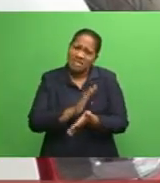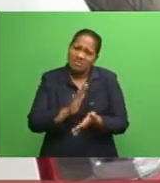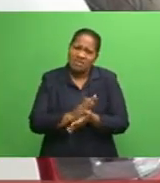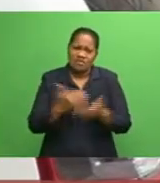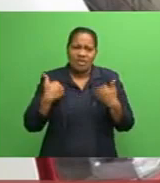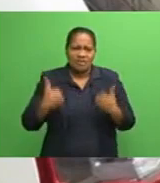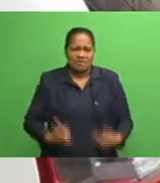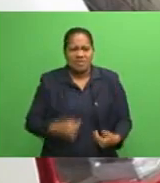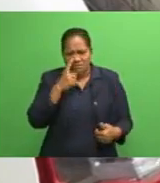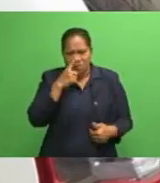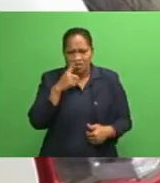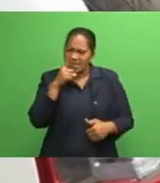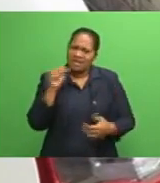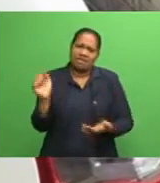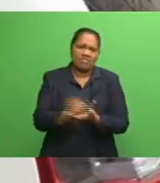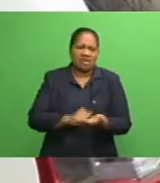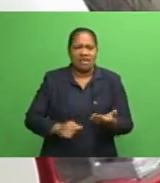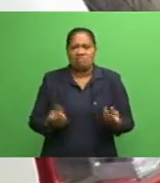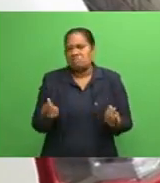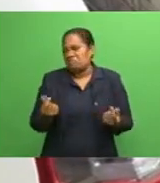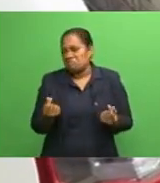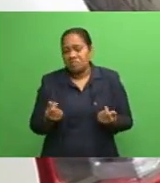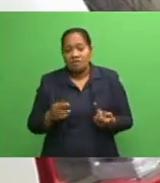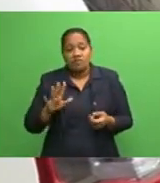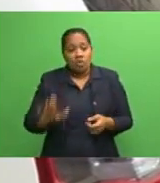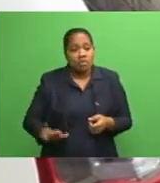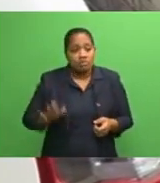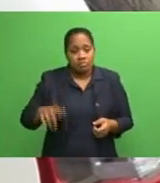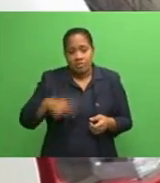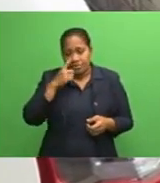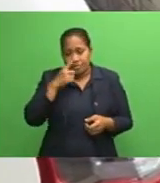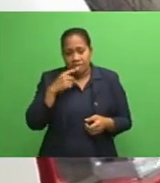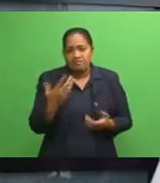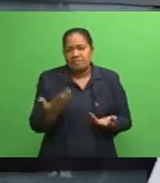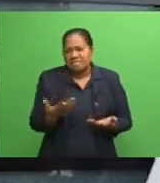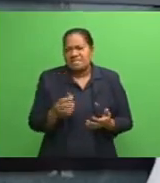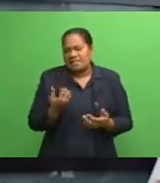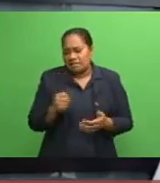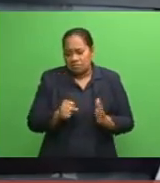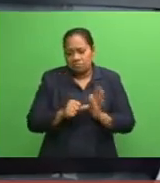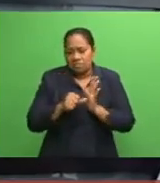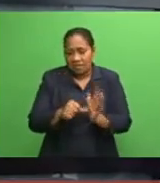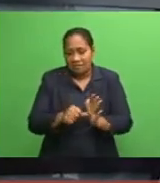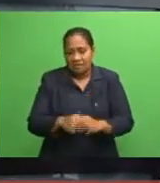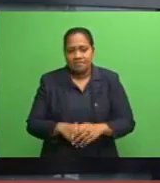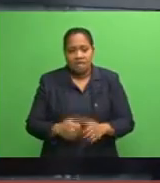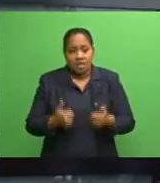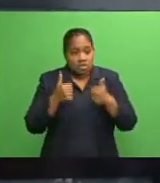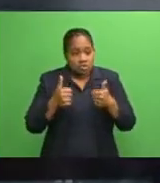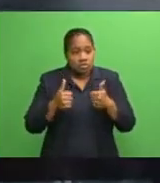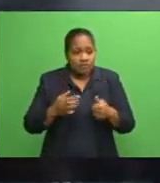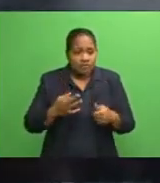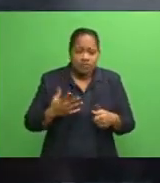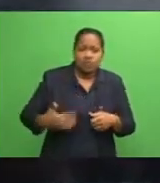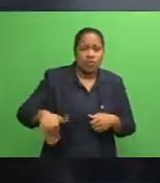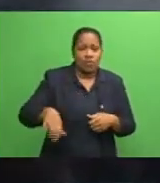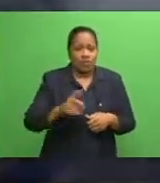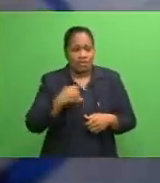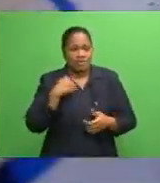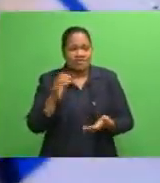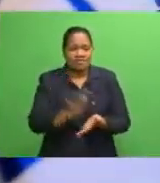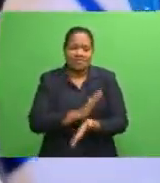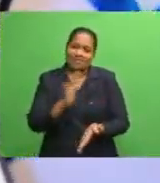They can buy easily. For poor people, I think it's still going to be a hard for them. It's good for everyone. And it's for everyone.